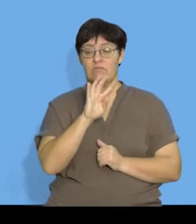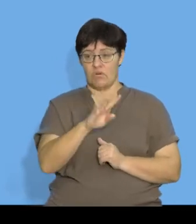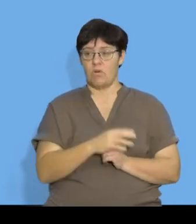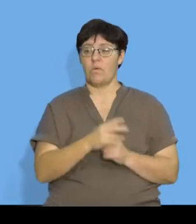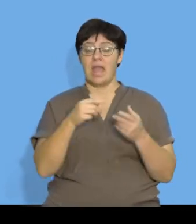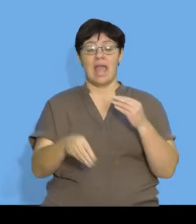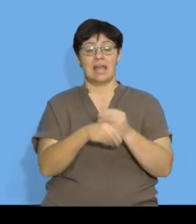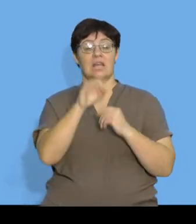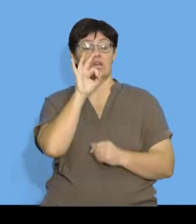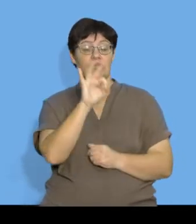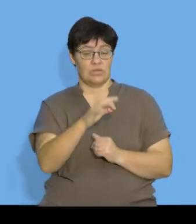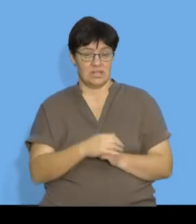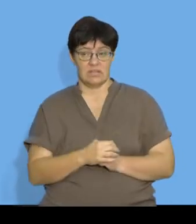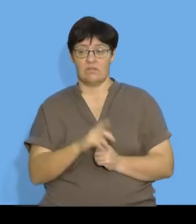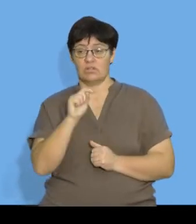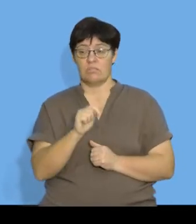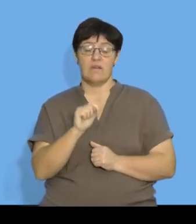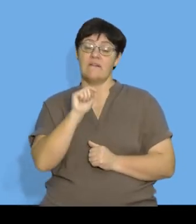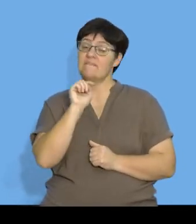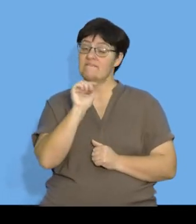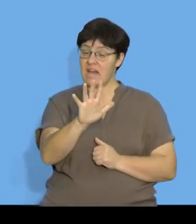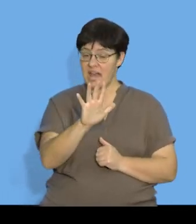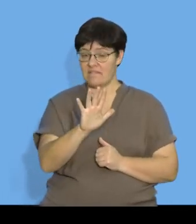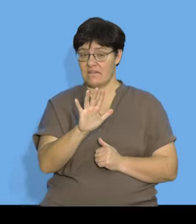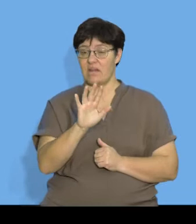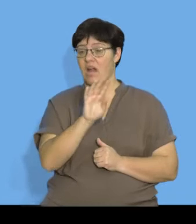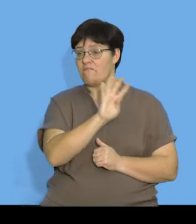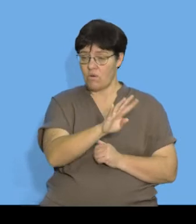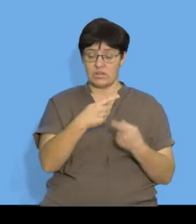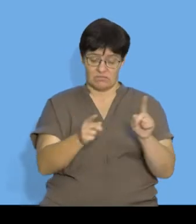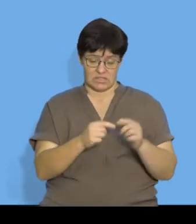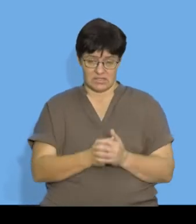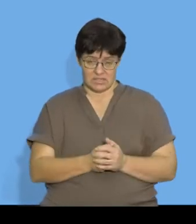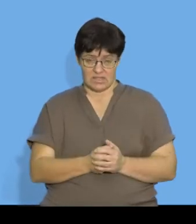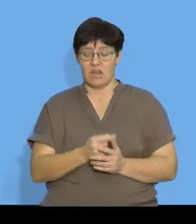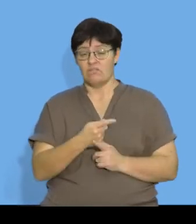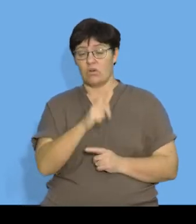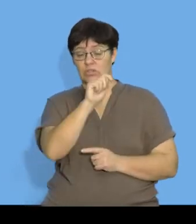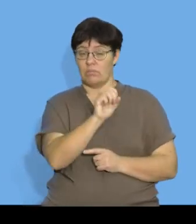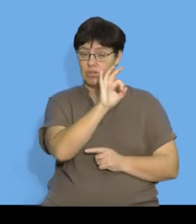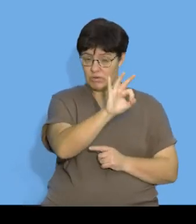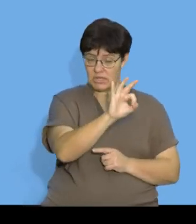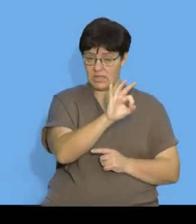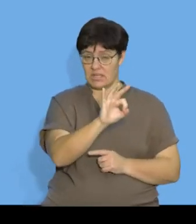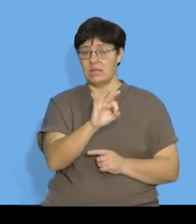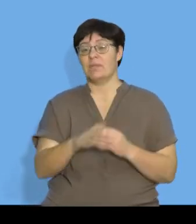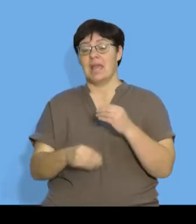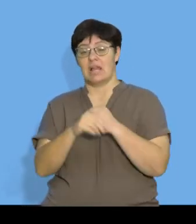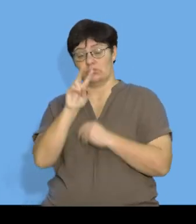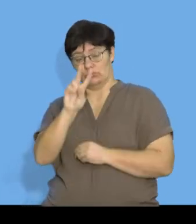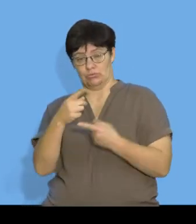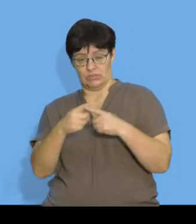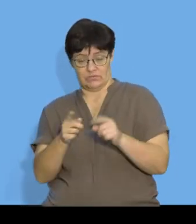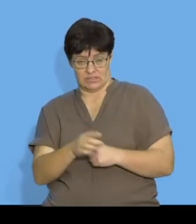3 differences. For term 5, we added 4 differences. For term 3, we added 2 differences.